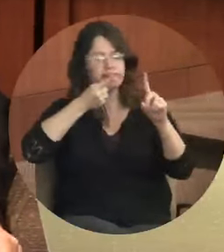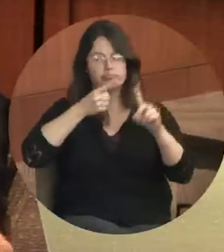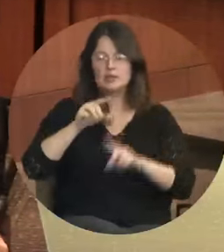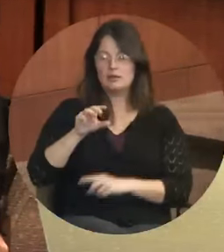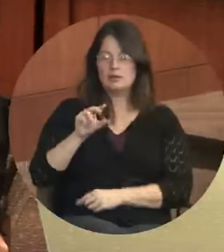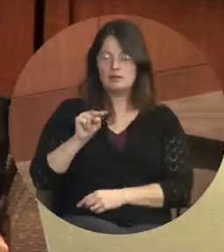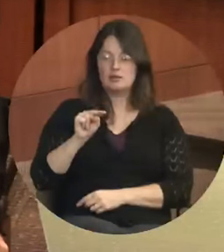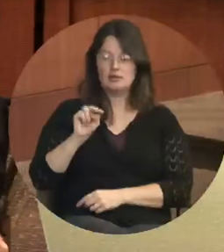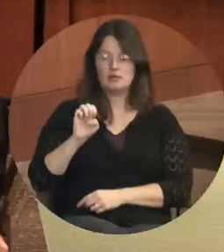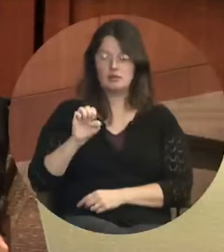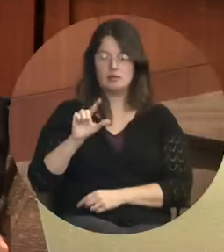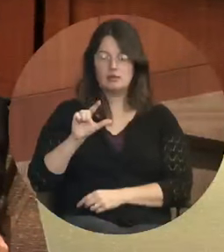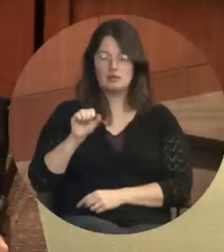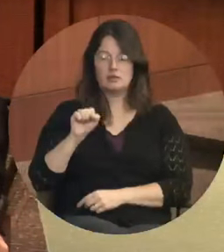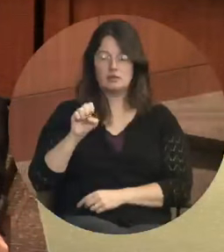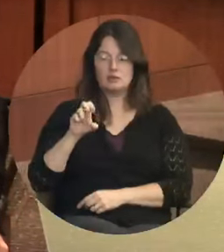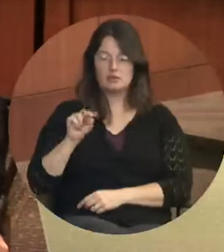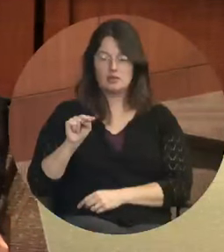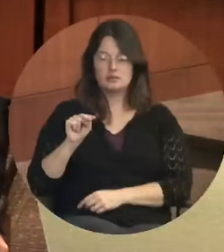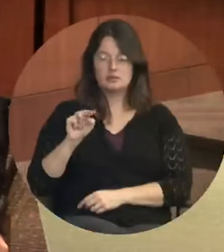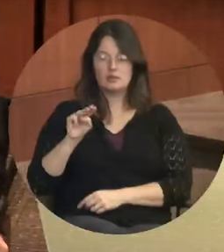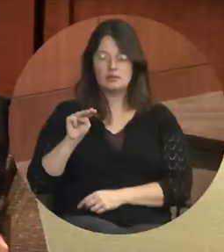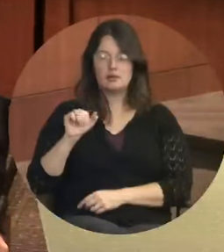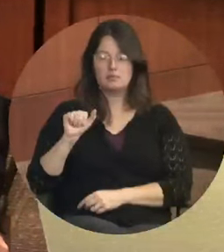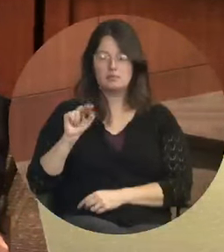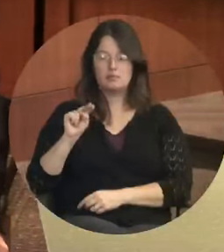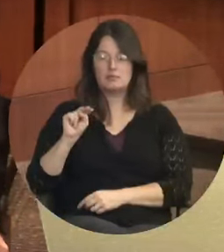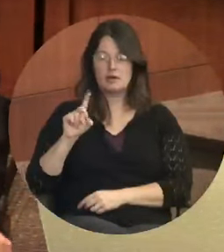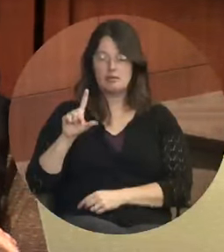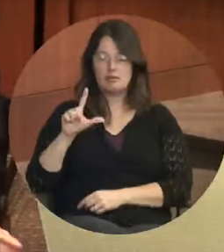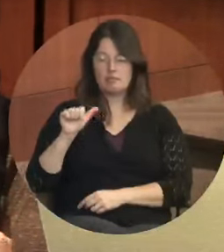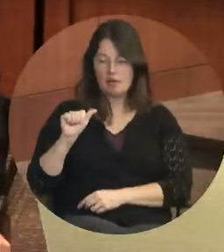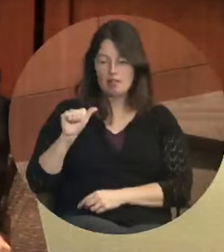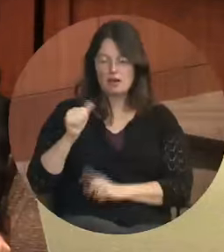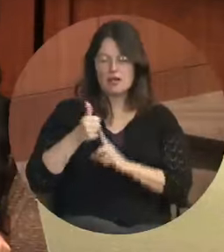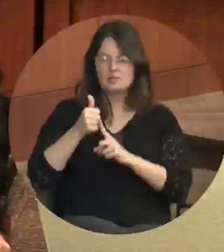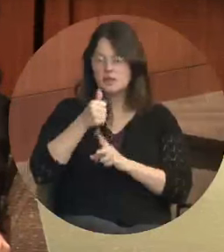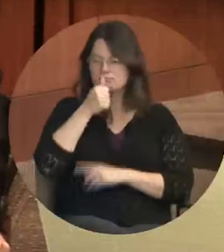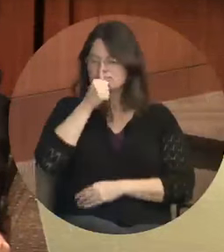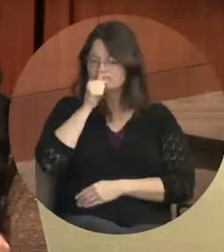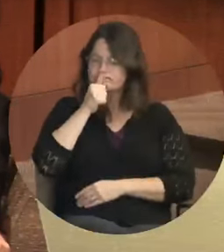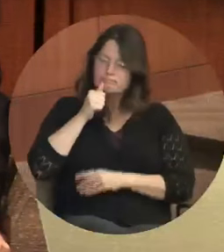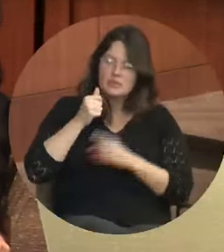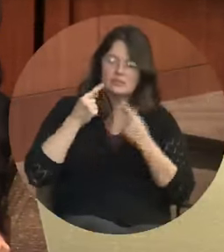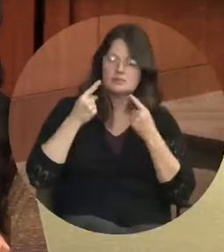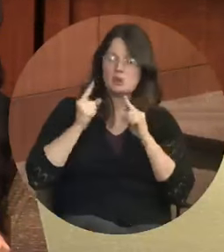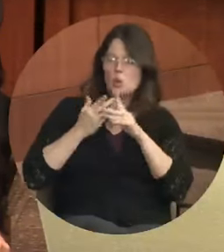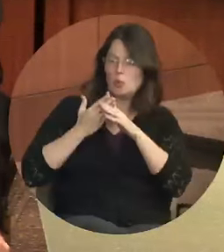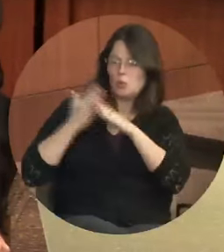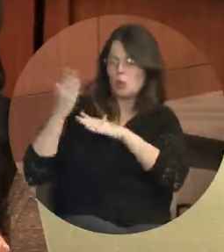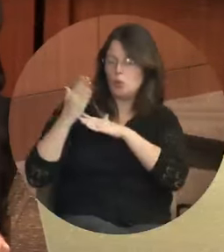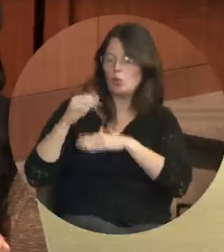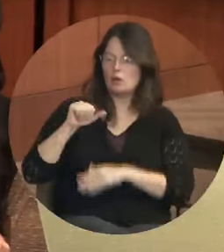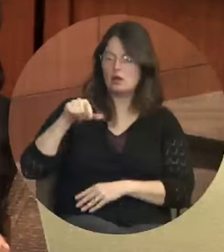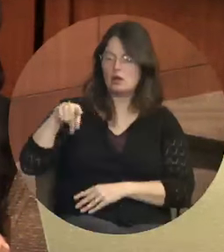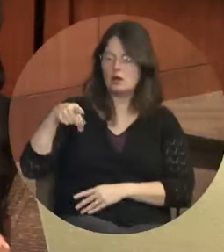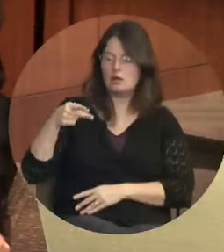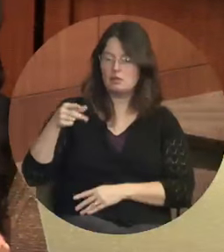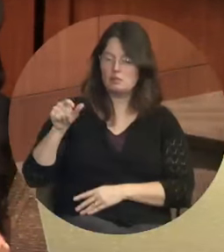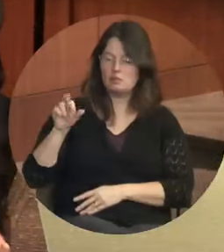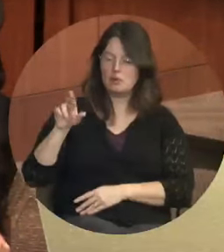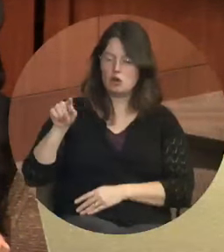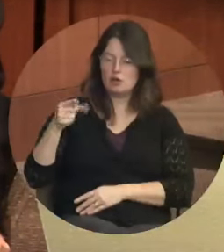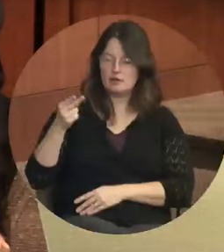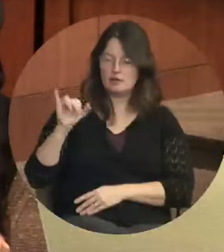apartheid and poverty in South Africa. And he had this to say. He said, overcoming poverty